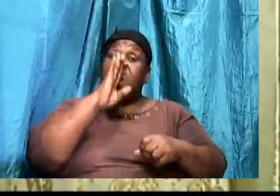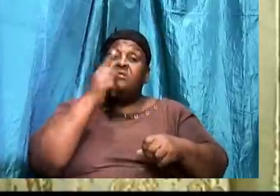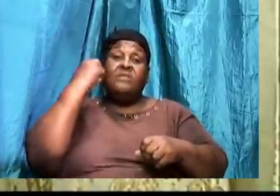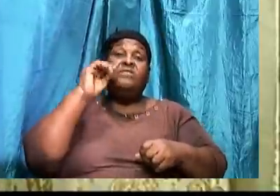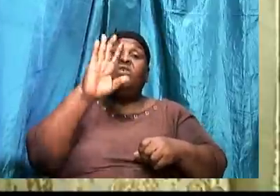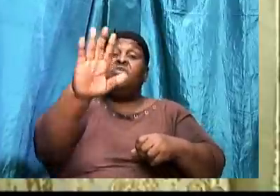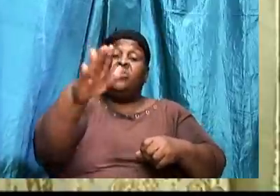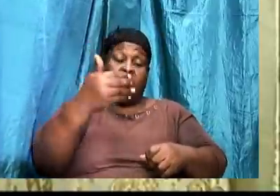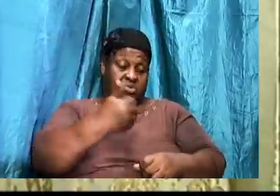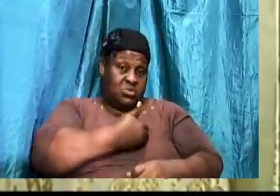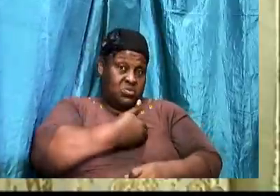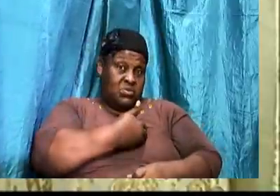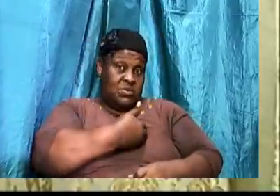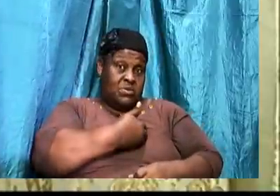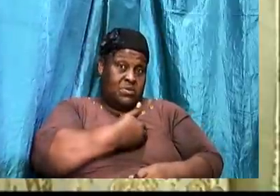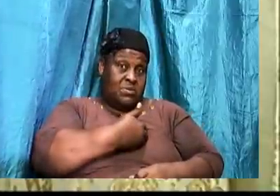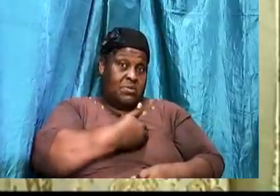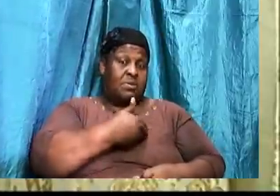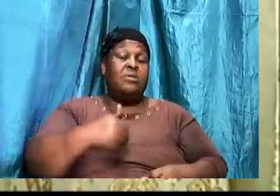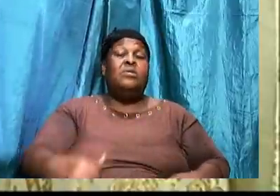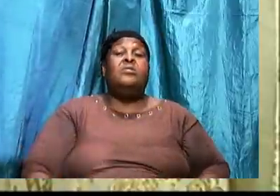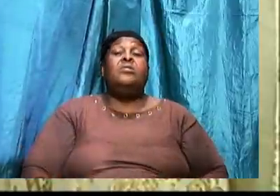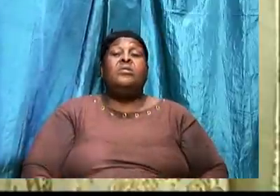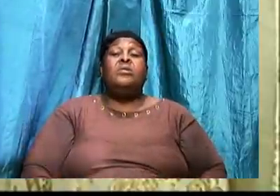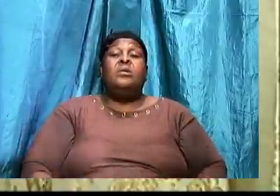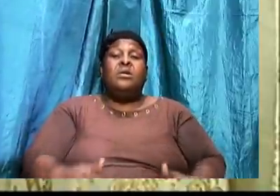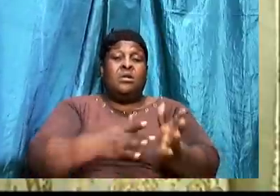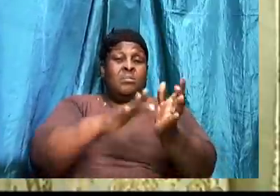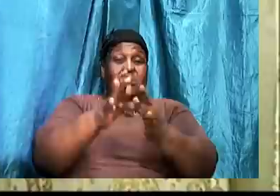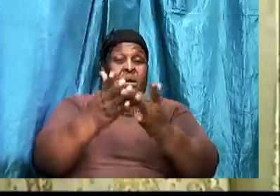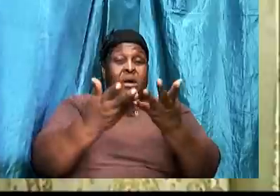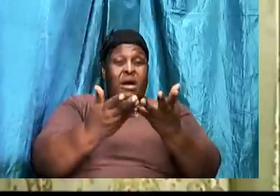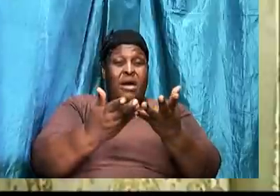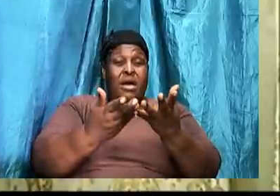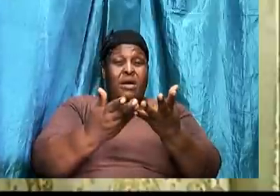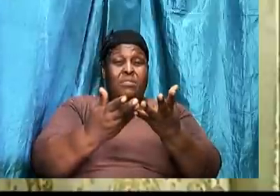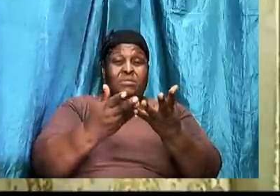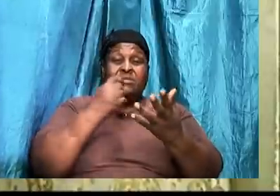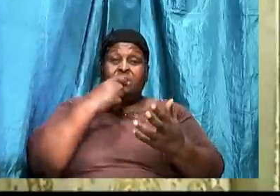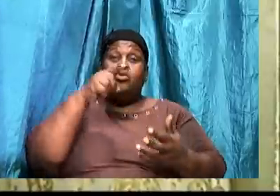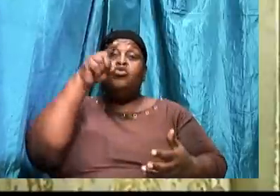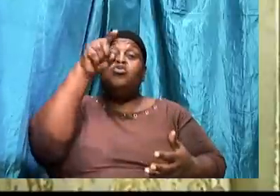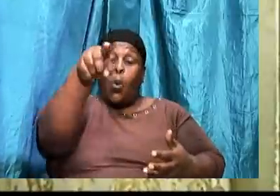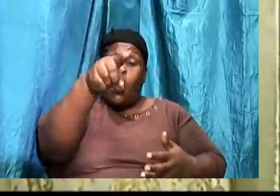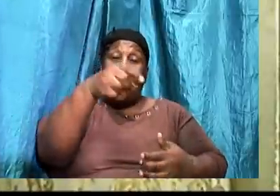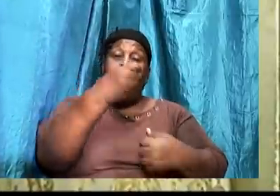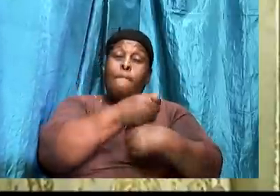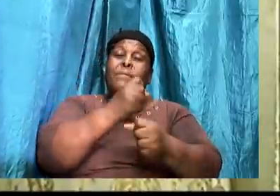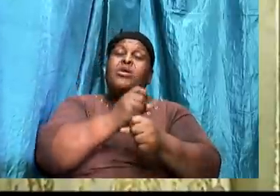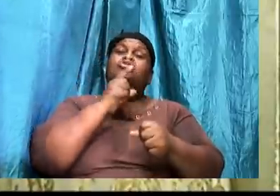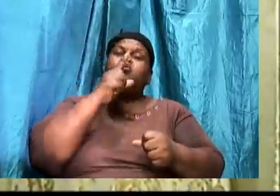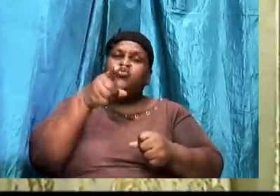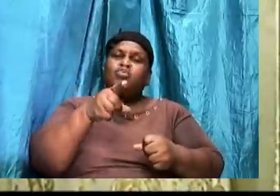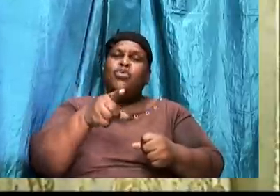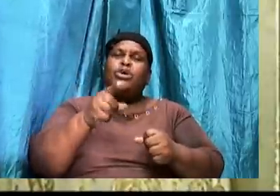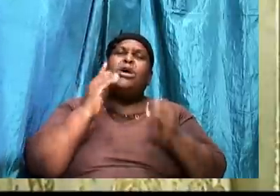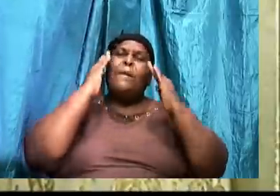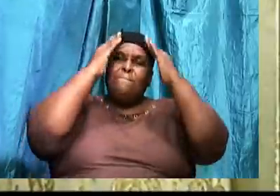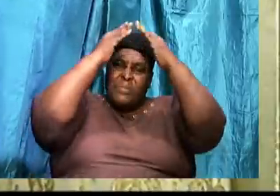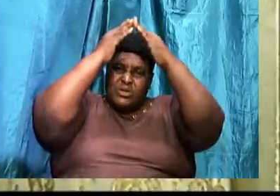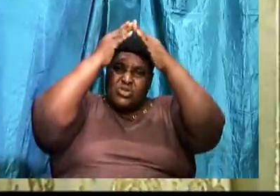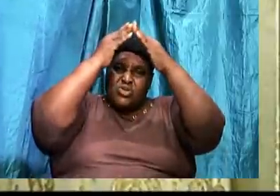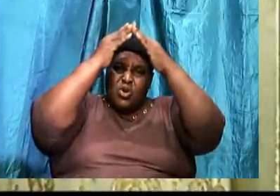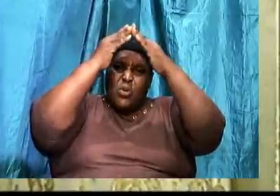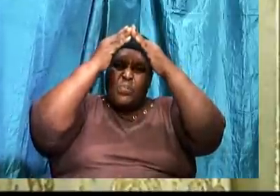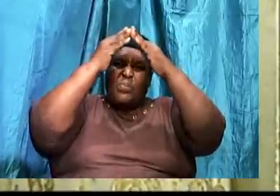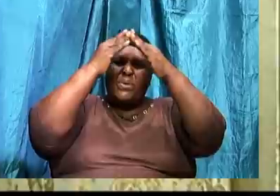But the bible says. That you must make sure. That they do it with joy. Because if they don't do it with joy.